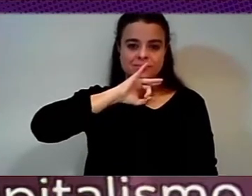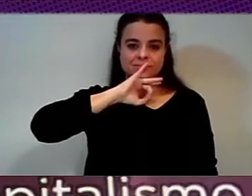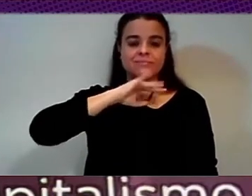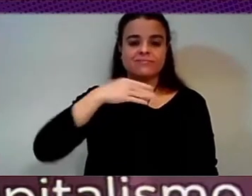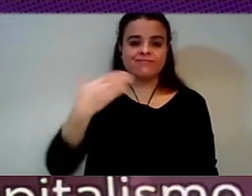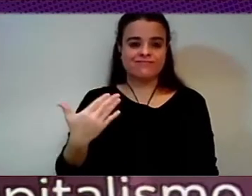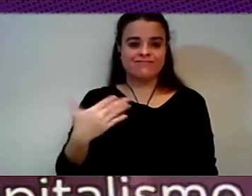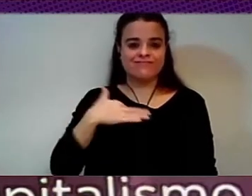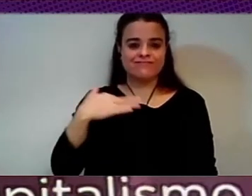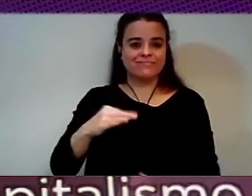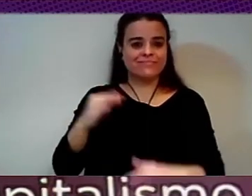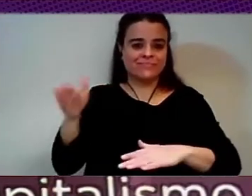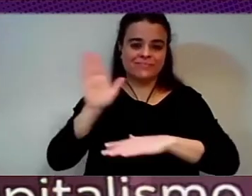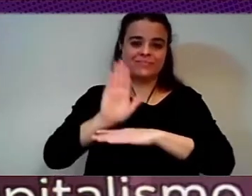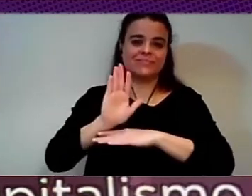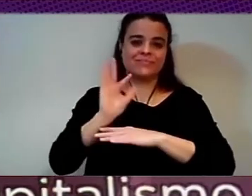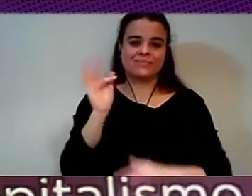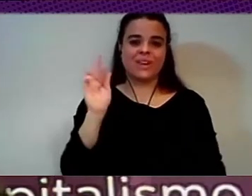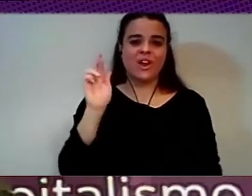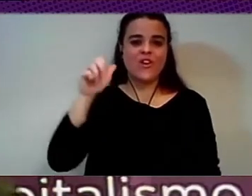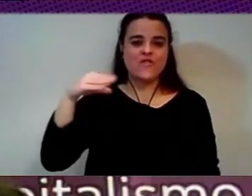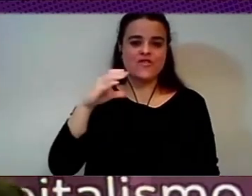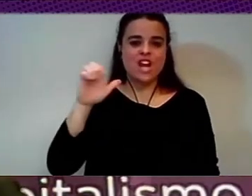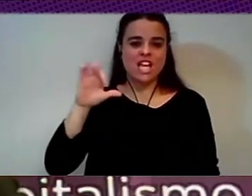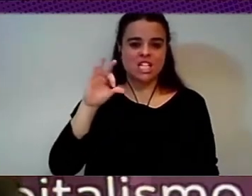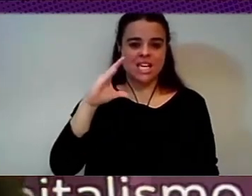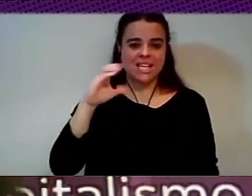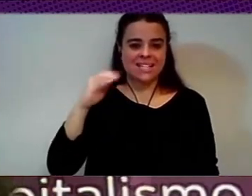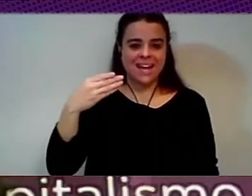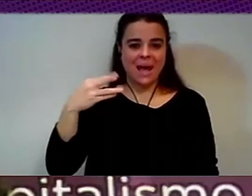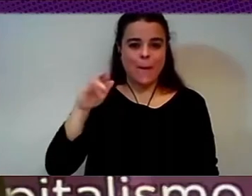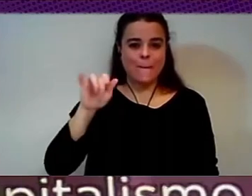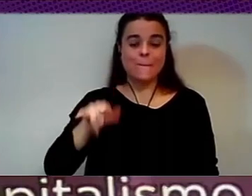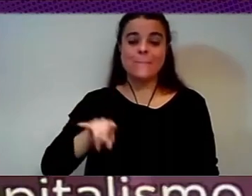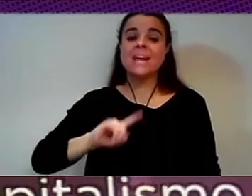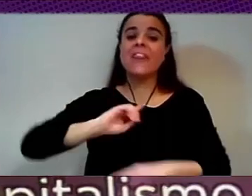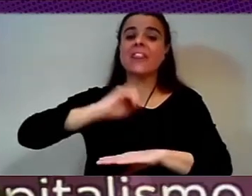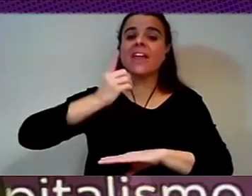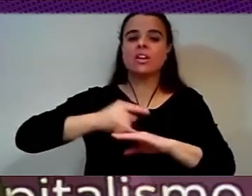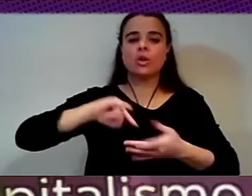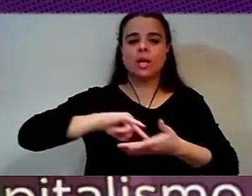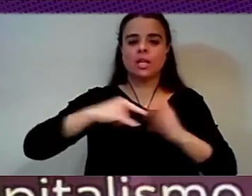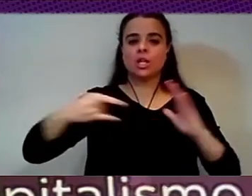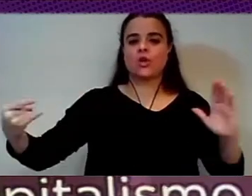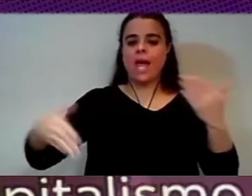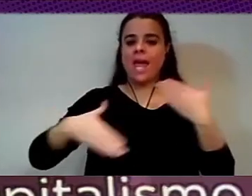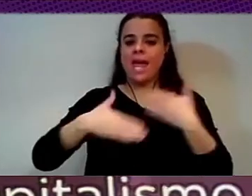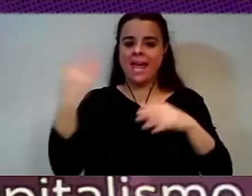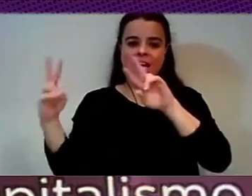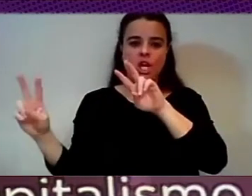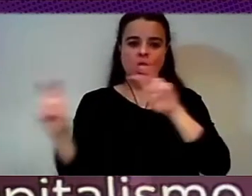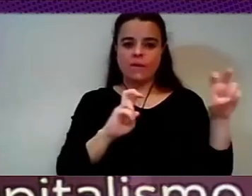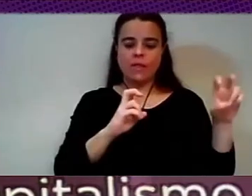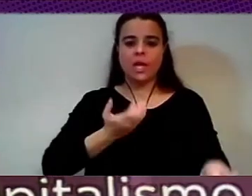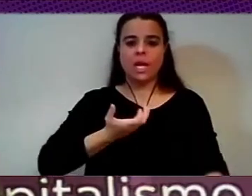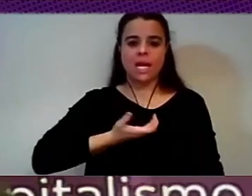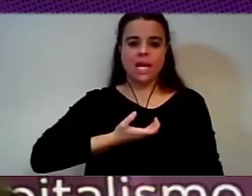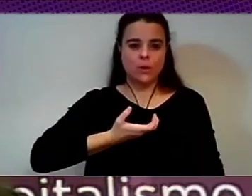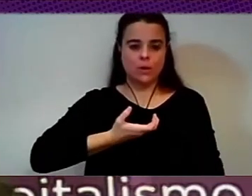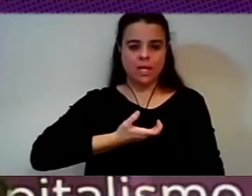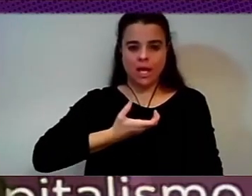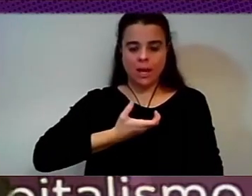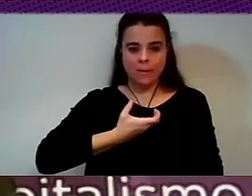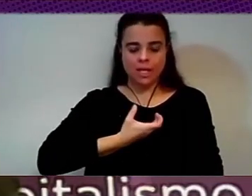ADOCOLAO. And I think that the first women that pursue a digital agenda of digital